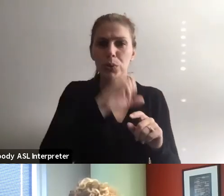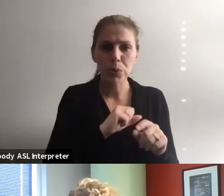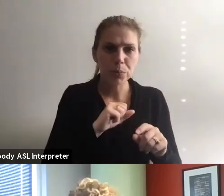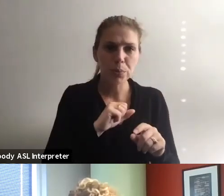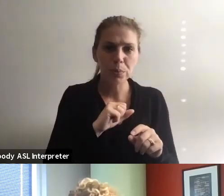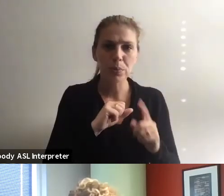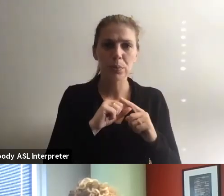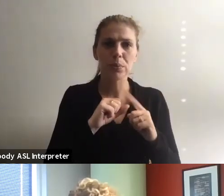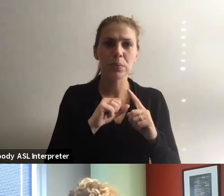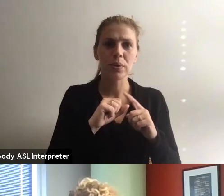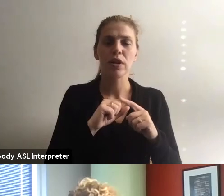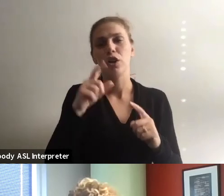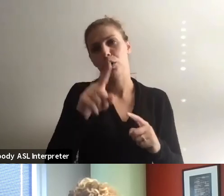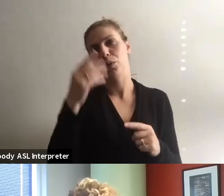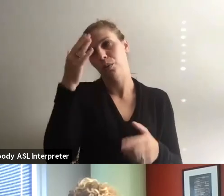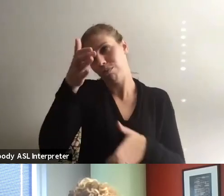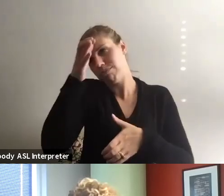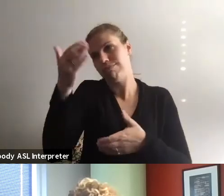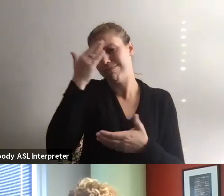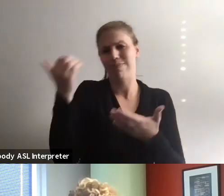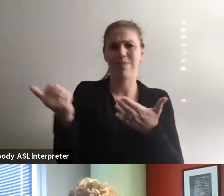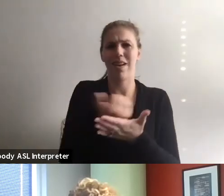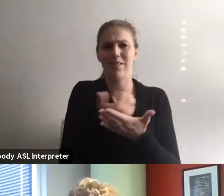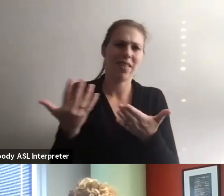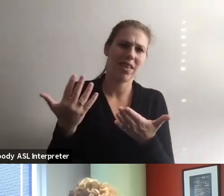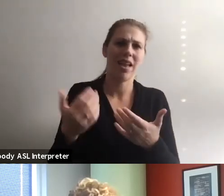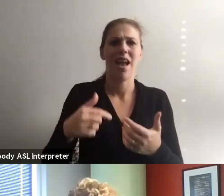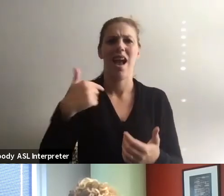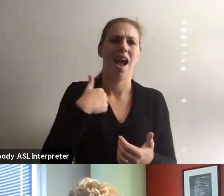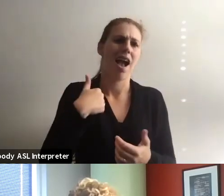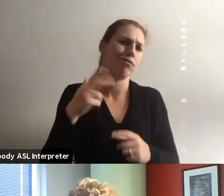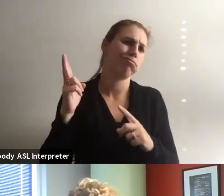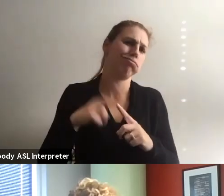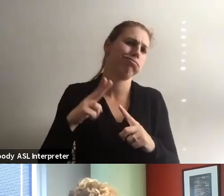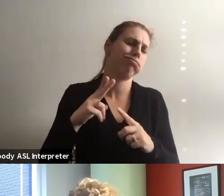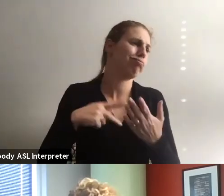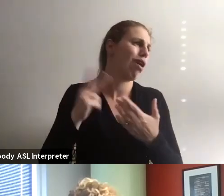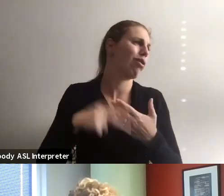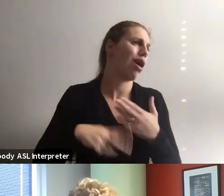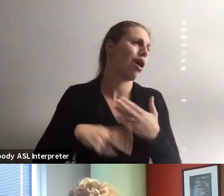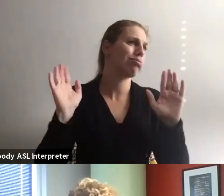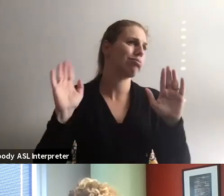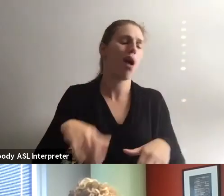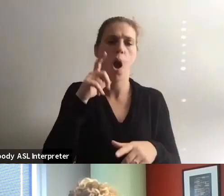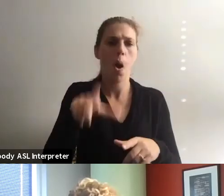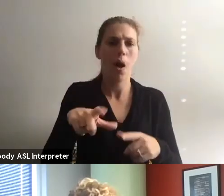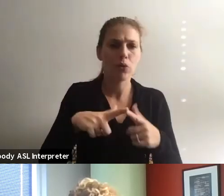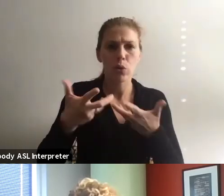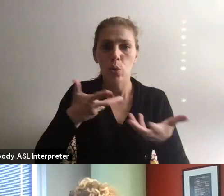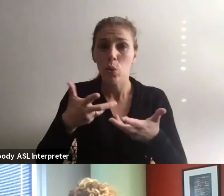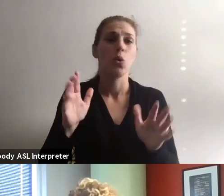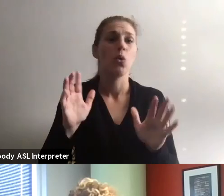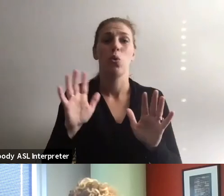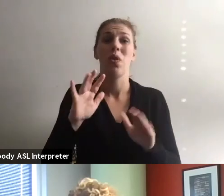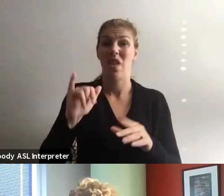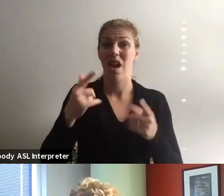are, you know, you know, everything, or you can bring the best program. And, um, that's what happened in the past, you know,